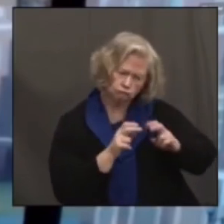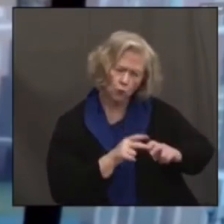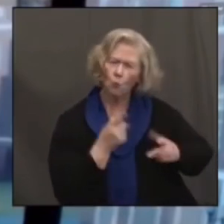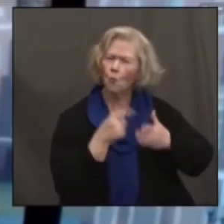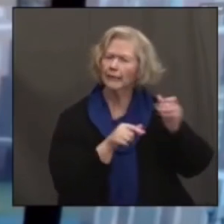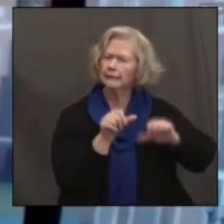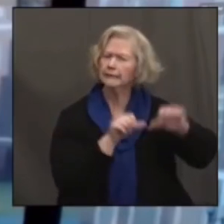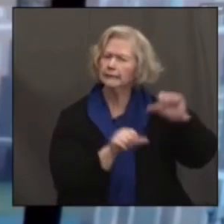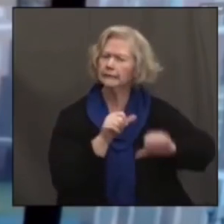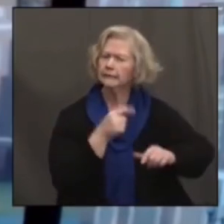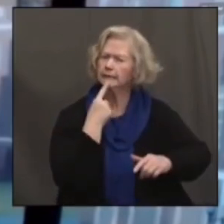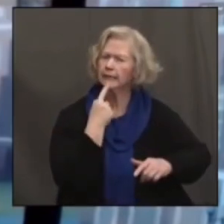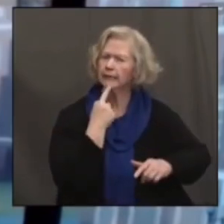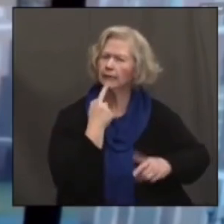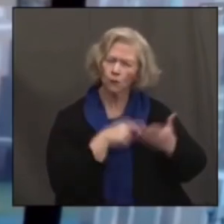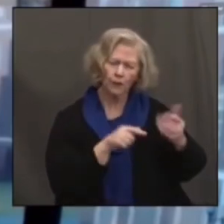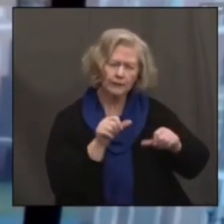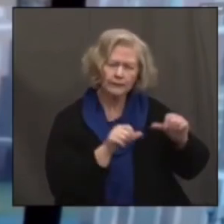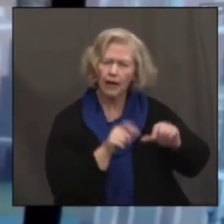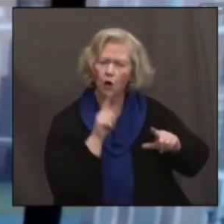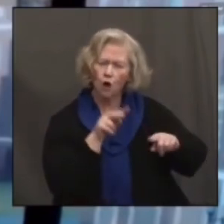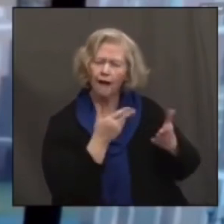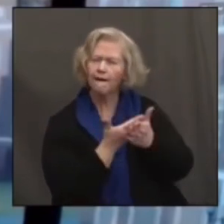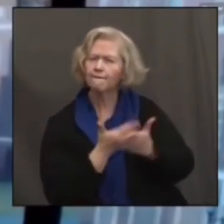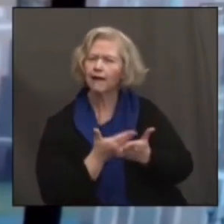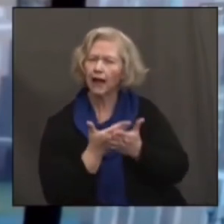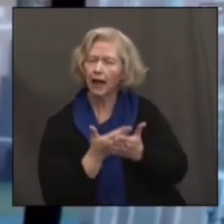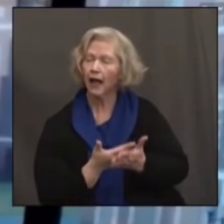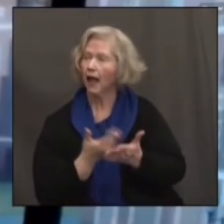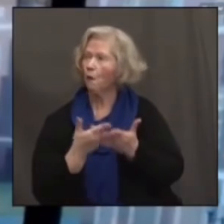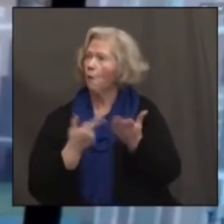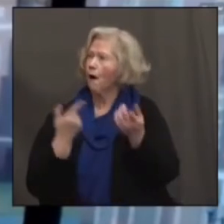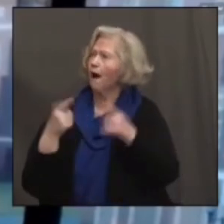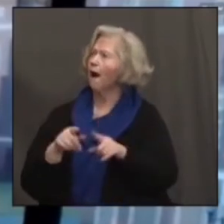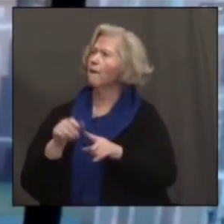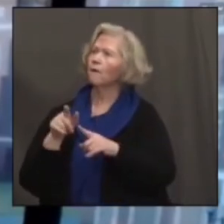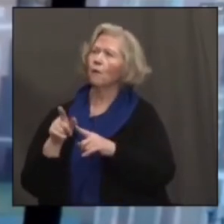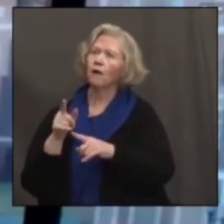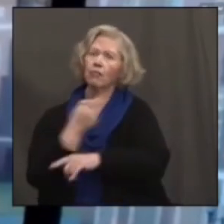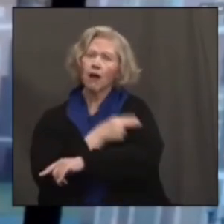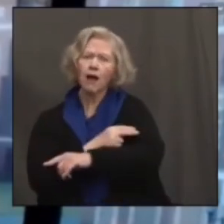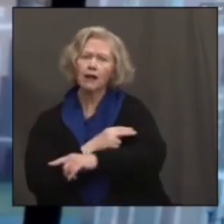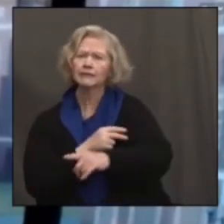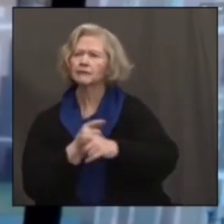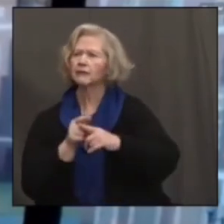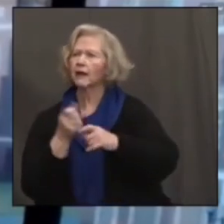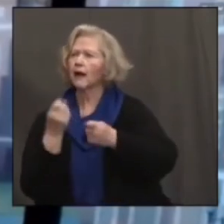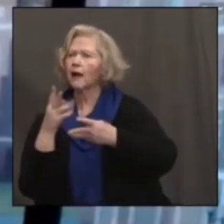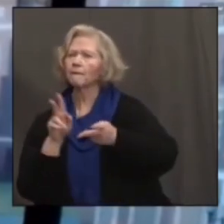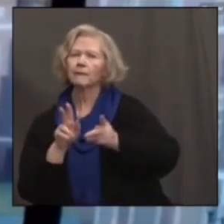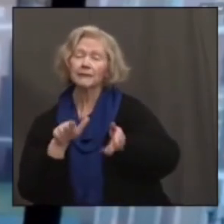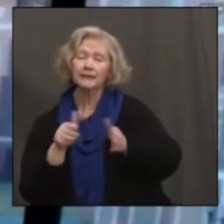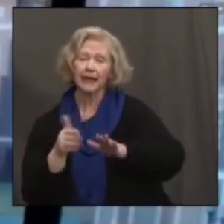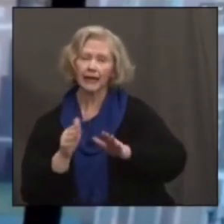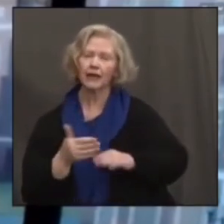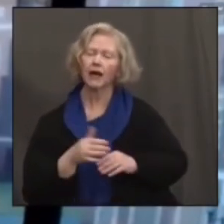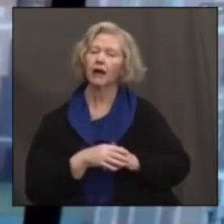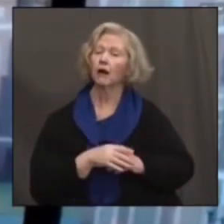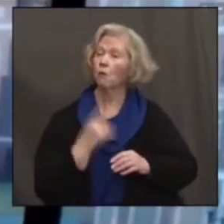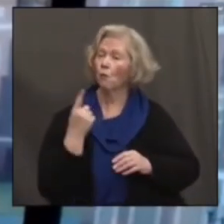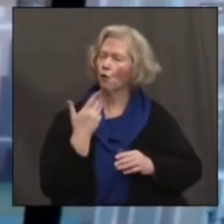keeping a close eye on hospitalizations, deaths, but also cases and testing. And I think one good example is the wastewater